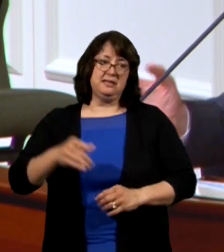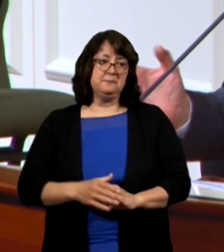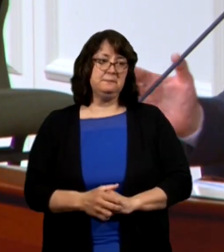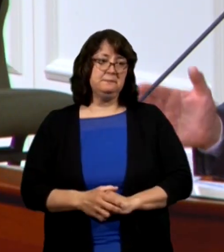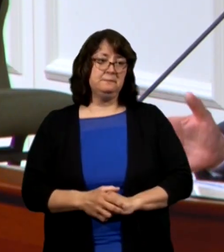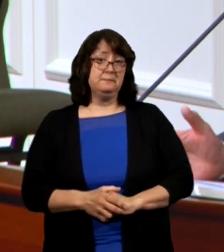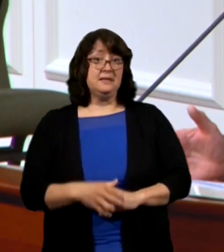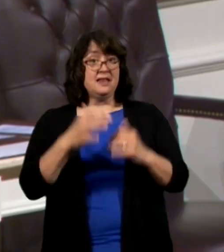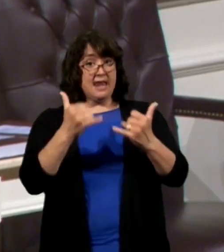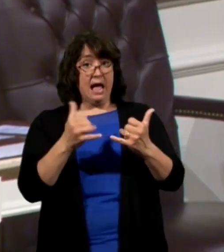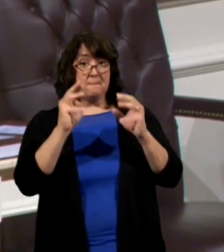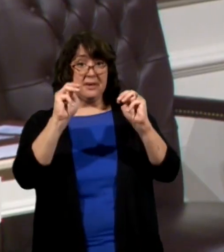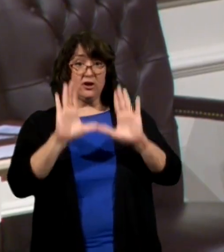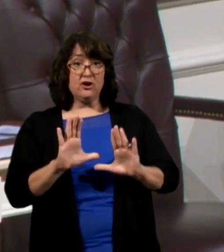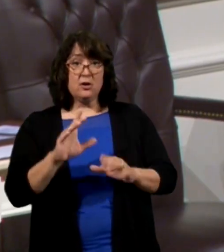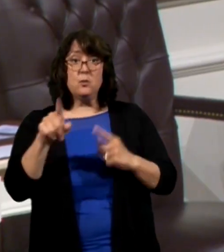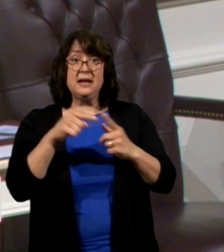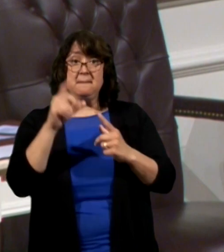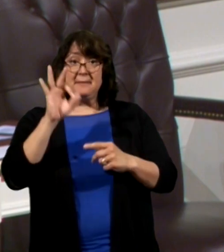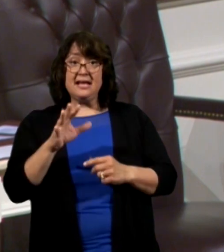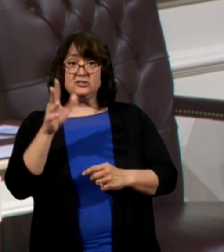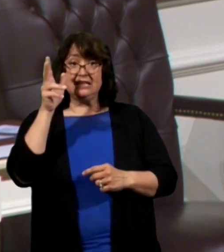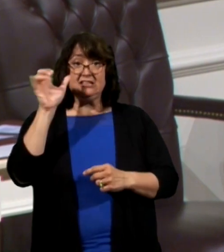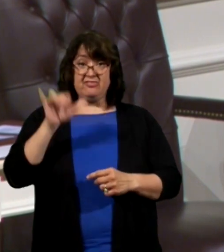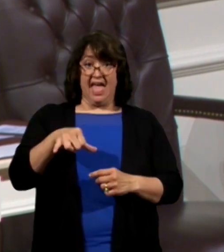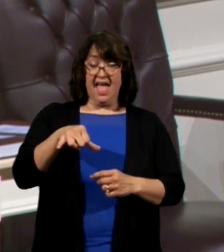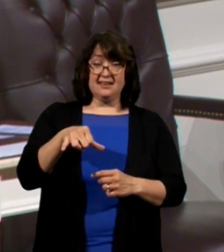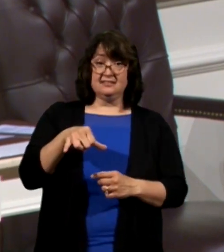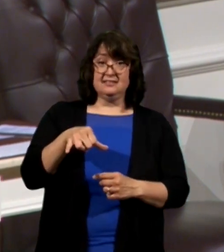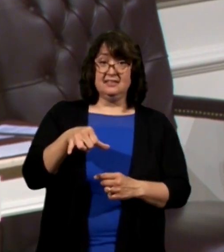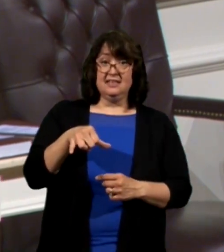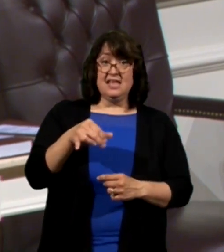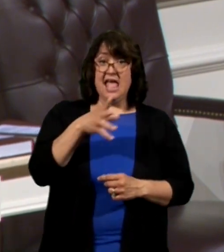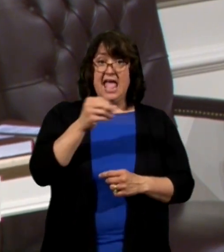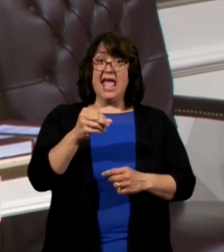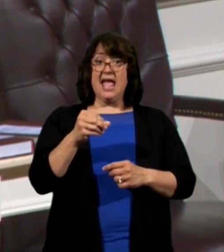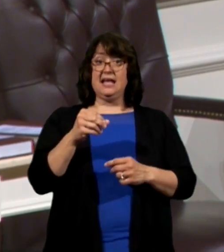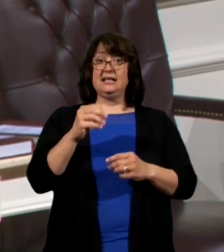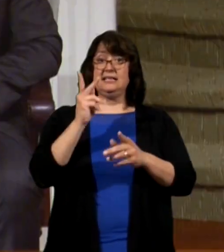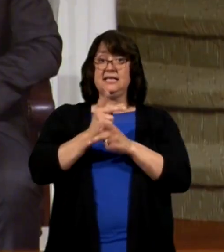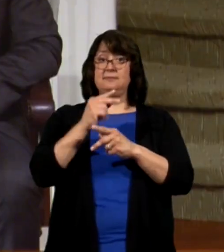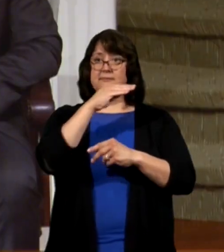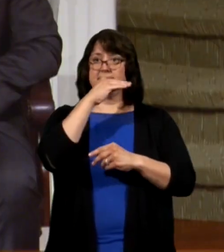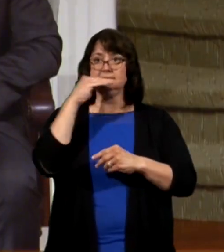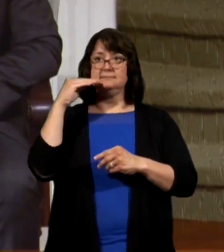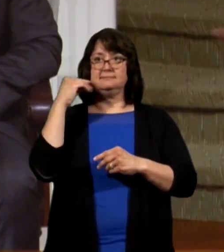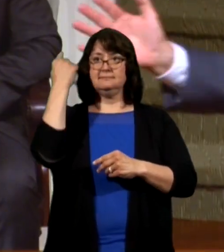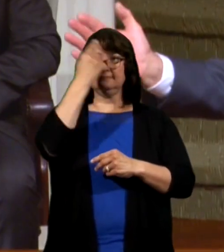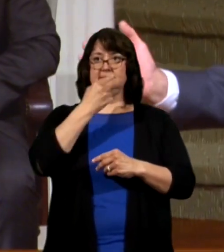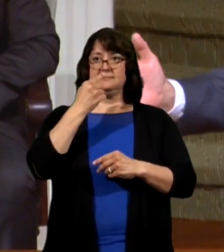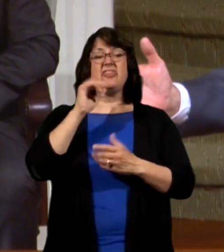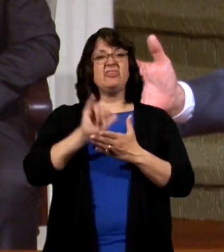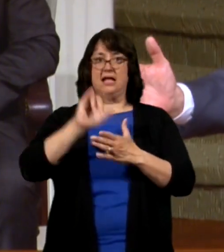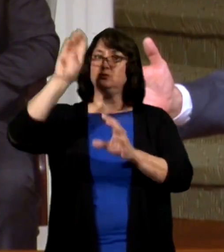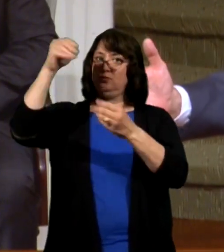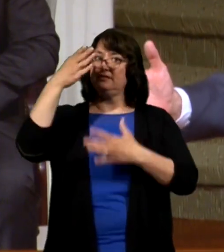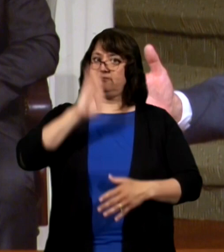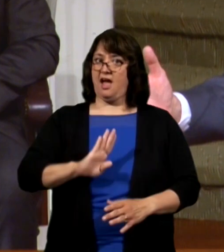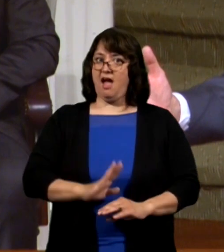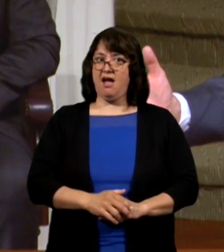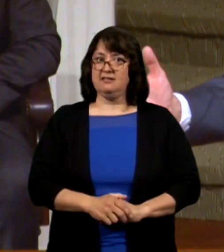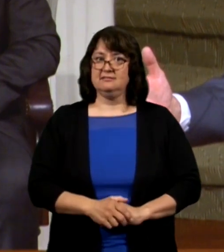now here's the miracle when a pastor can hear something like that and keep a straight face that's only the grace of God